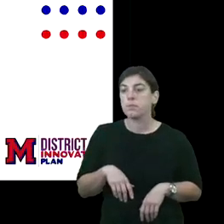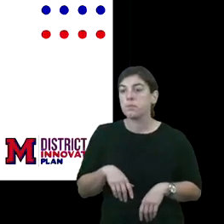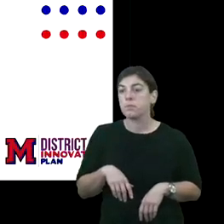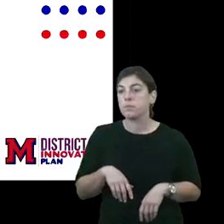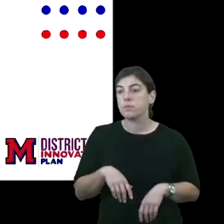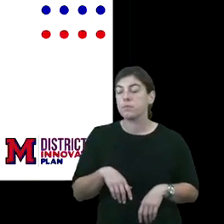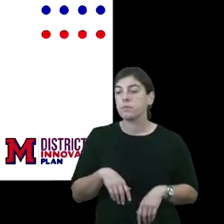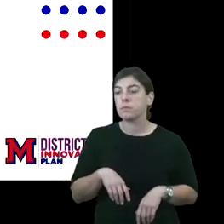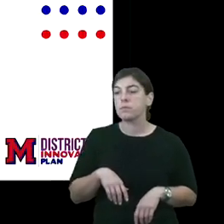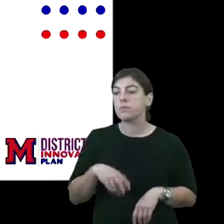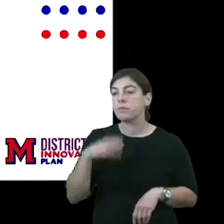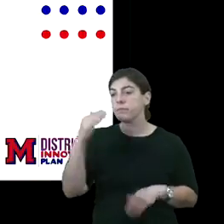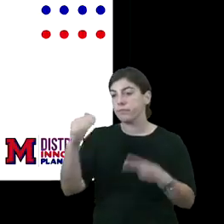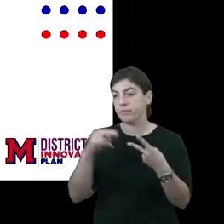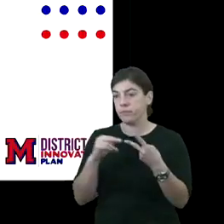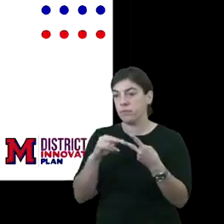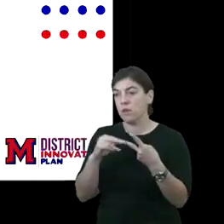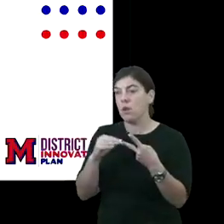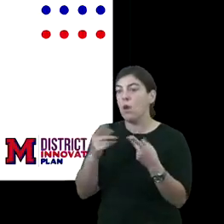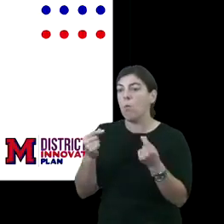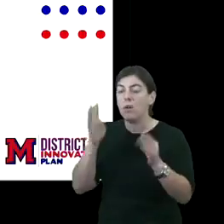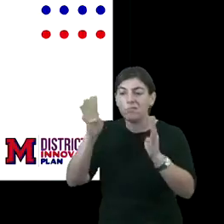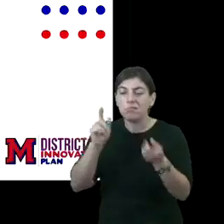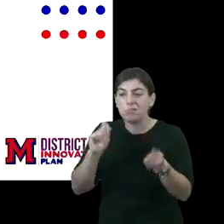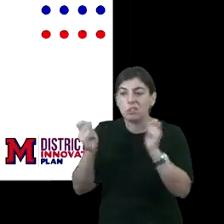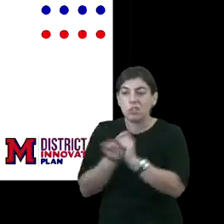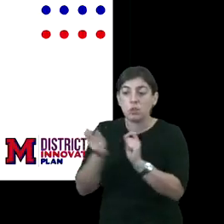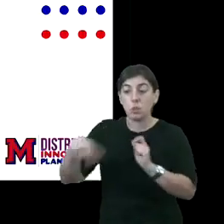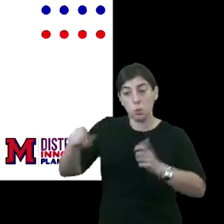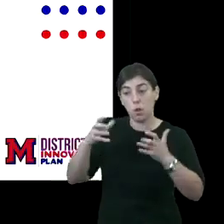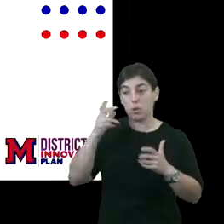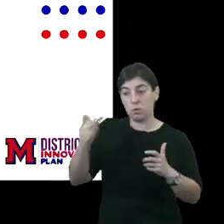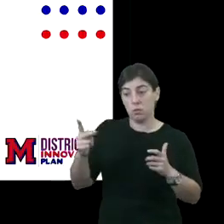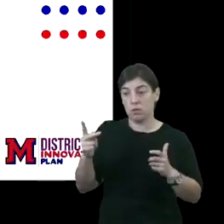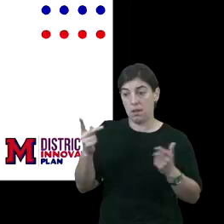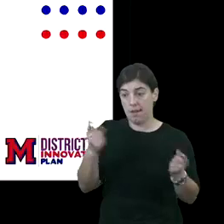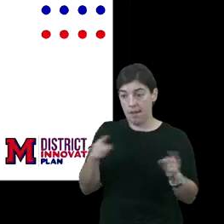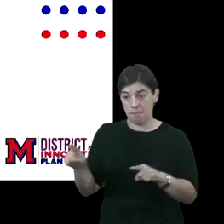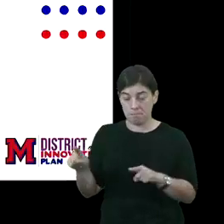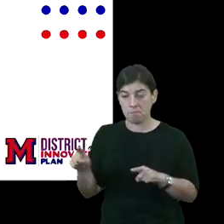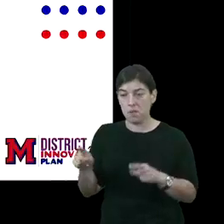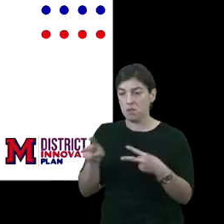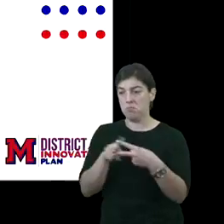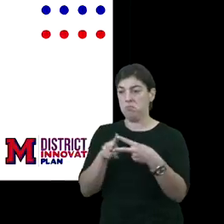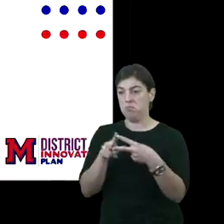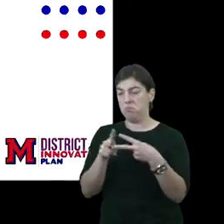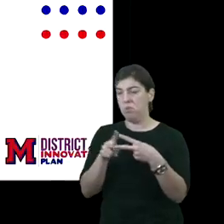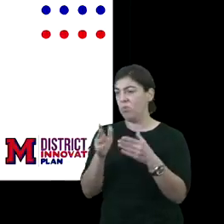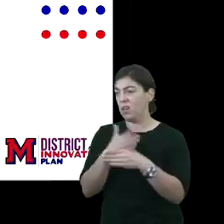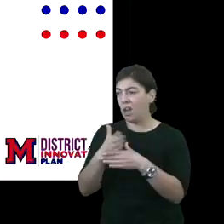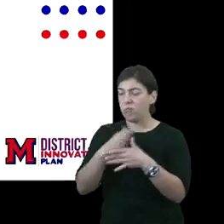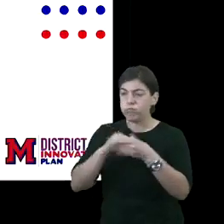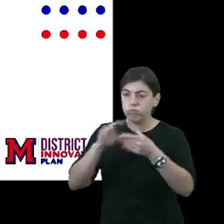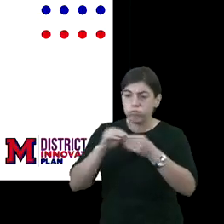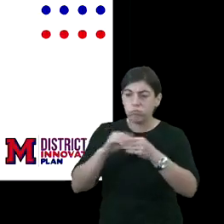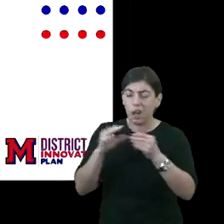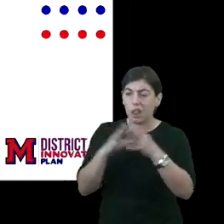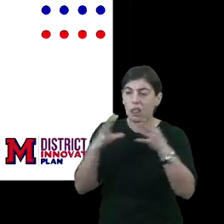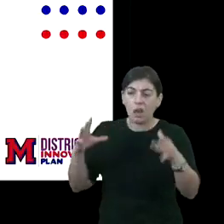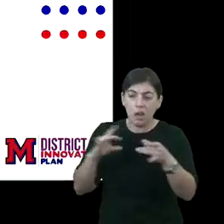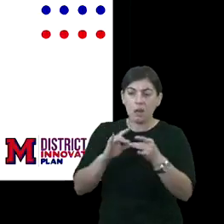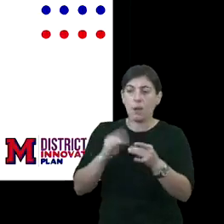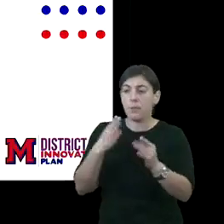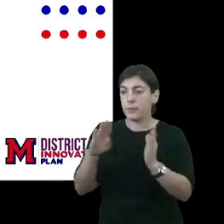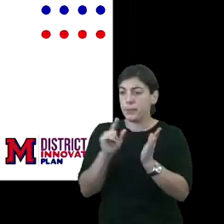in general to what innovative changes would you like to see? And so we've shared a lot with you about our